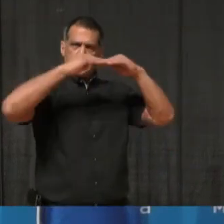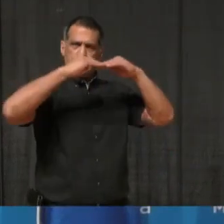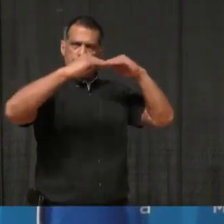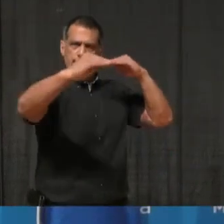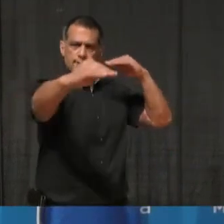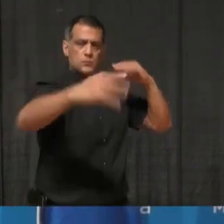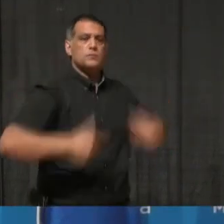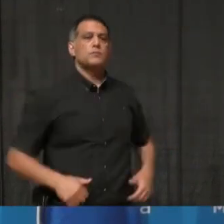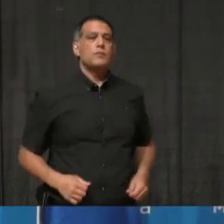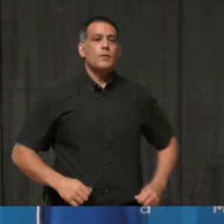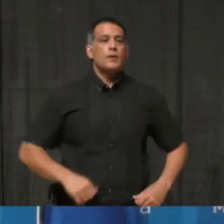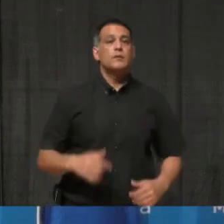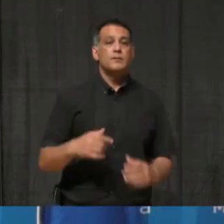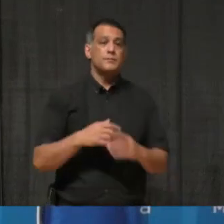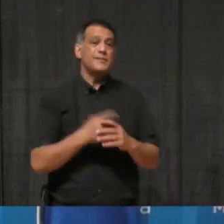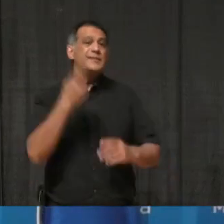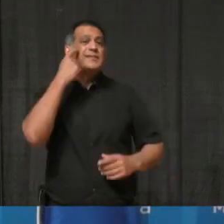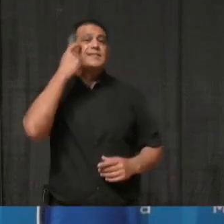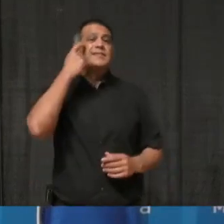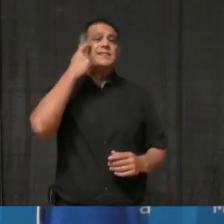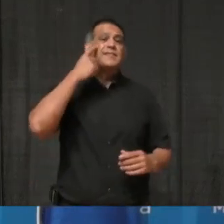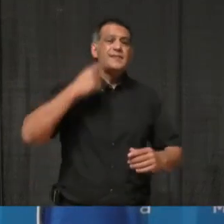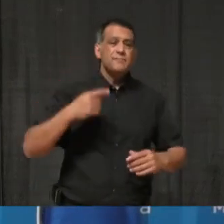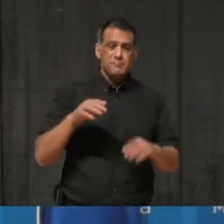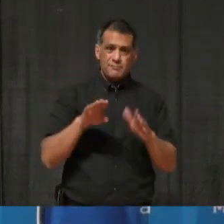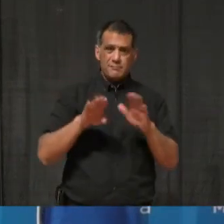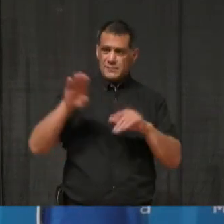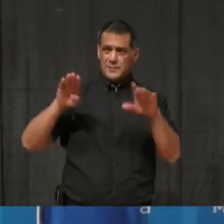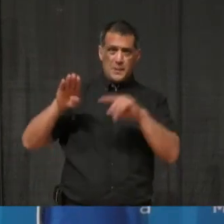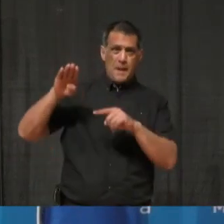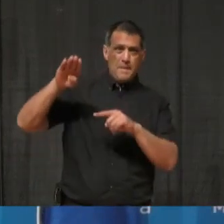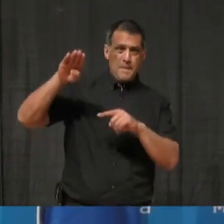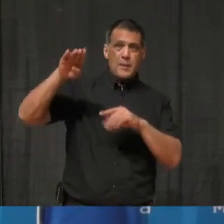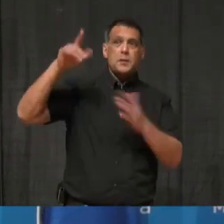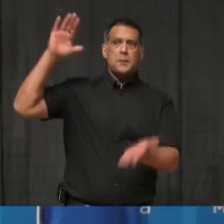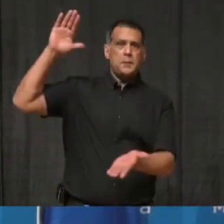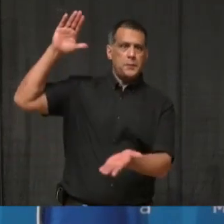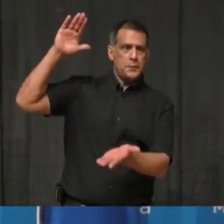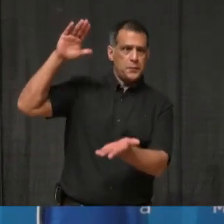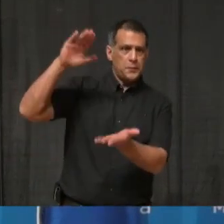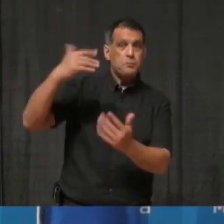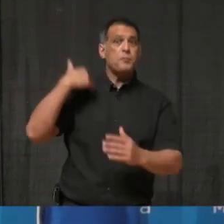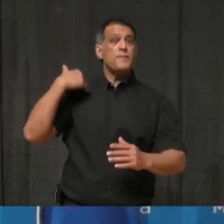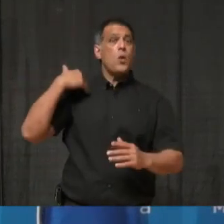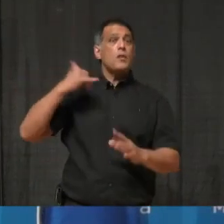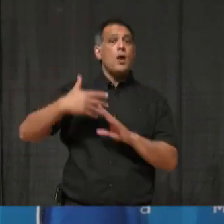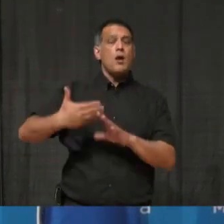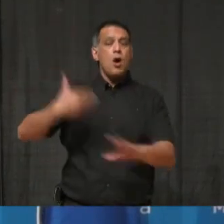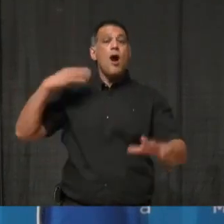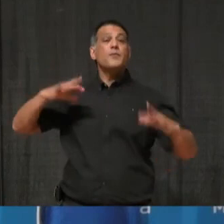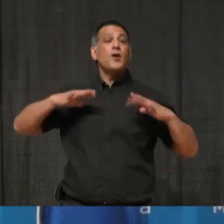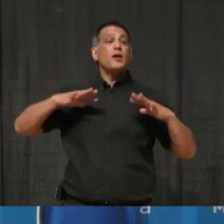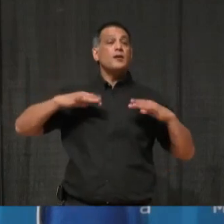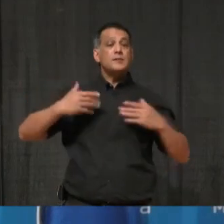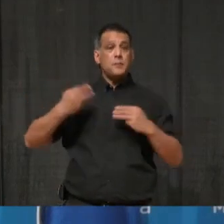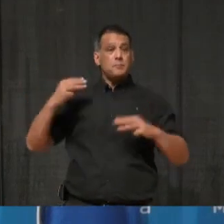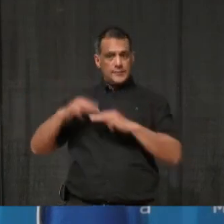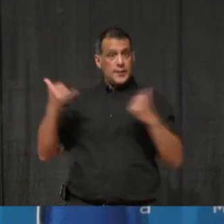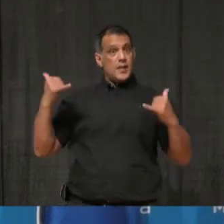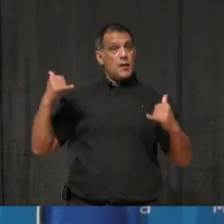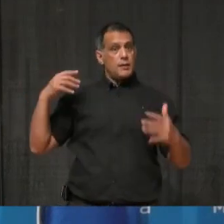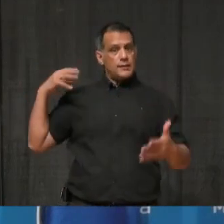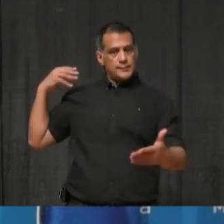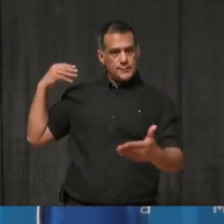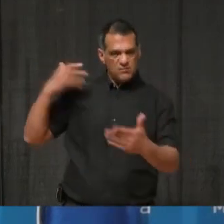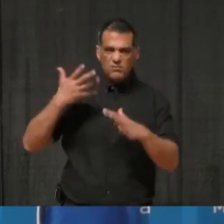that we saw recently due to holiday shopping and holiday gatherings. But this doesn't mean for a second that we